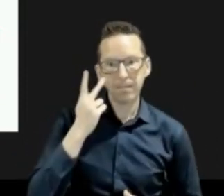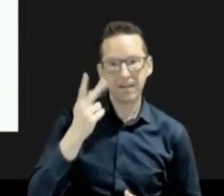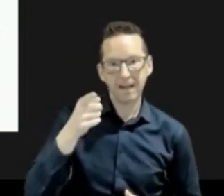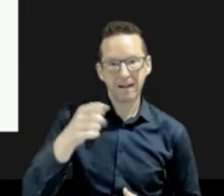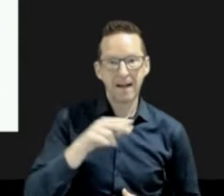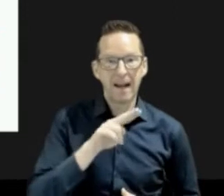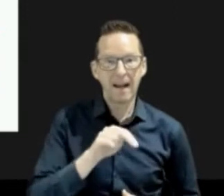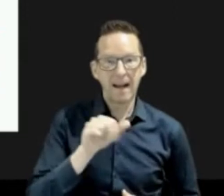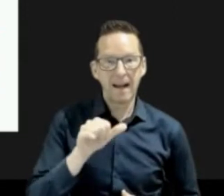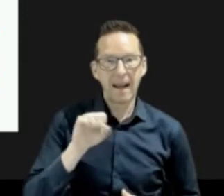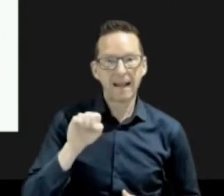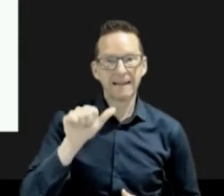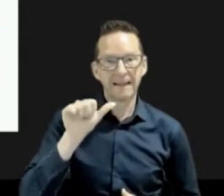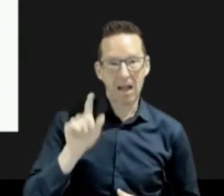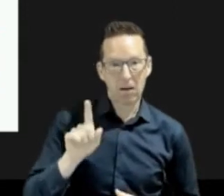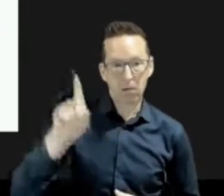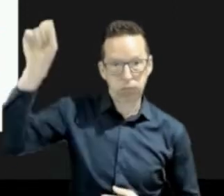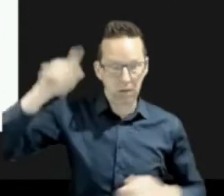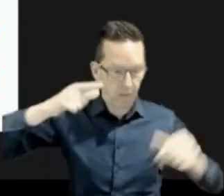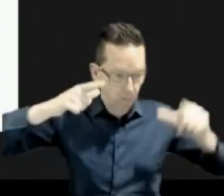some of the worst air quality in the world.